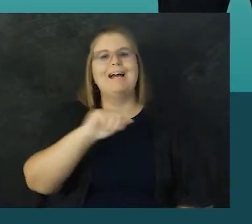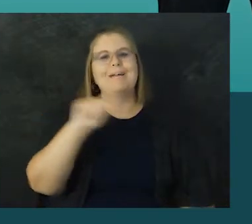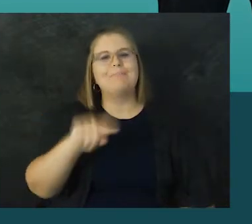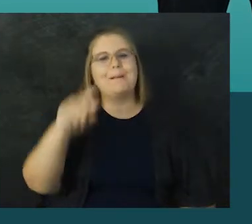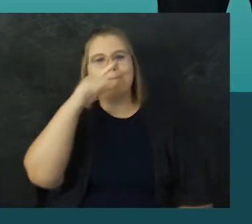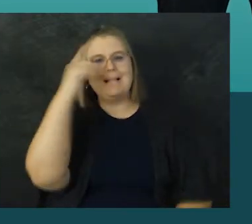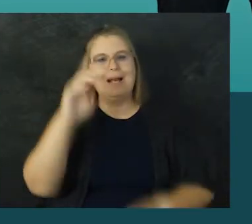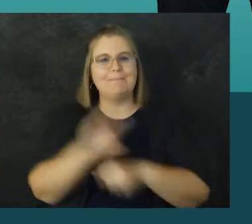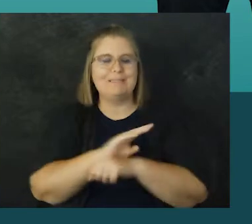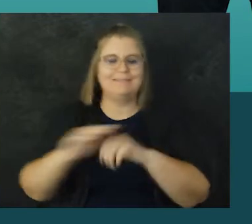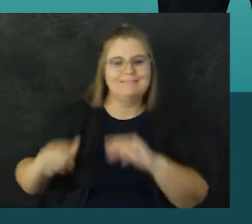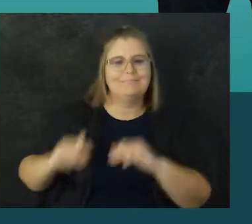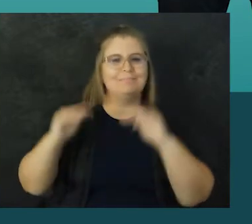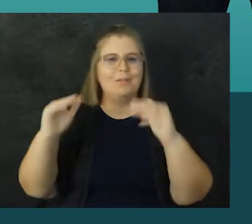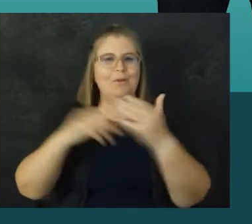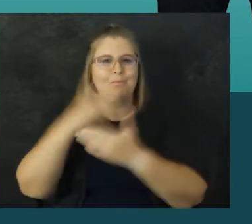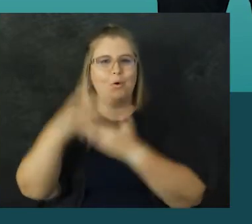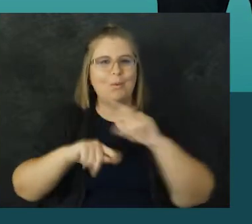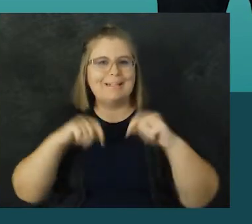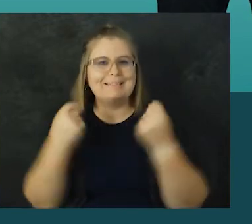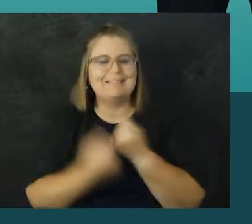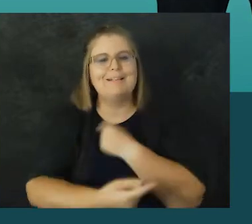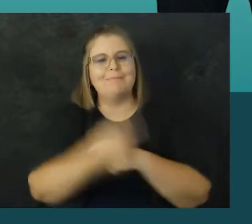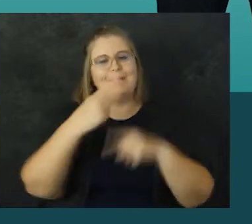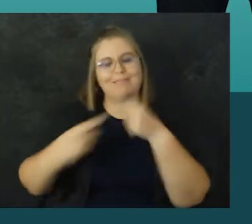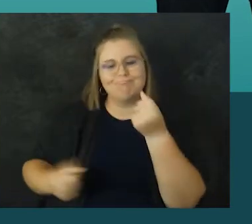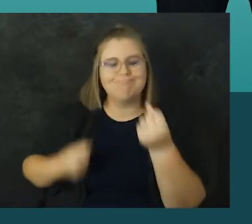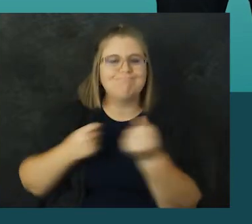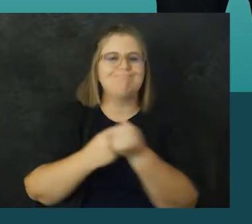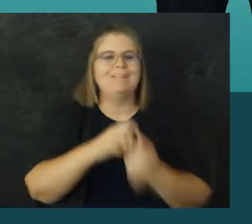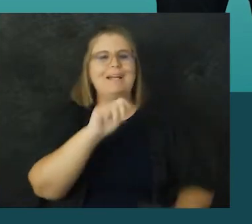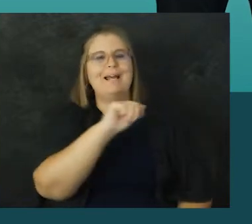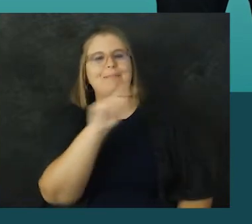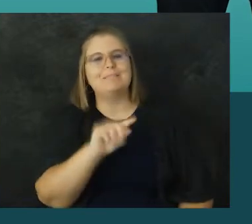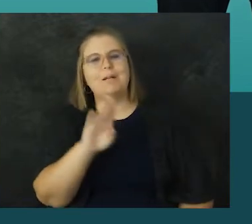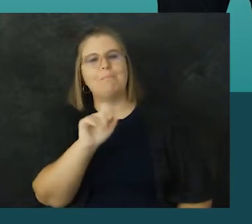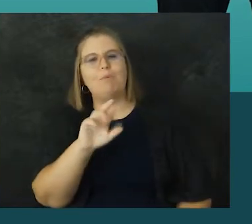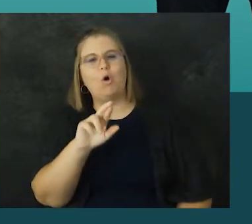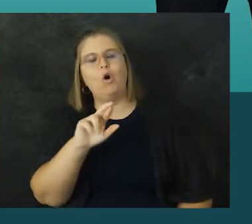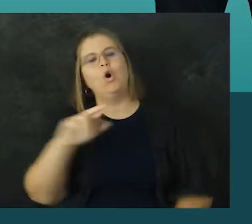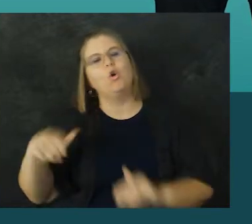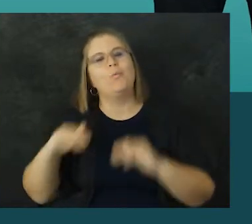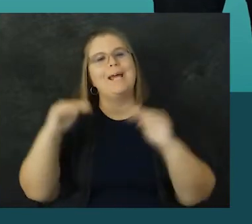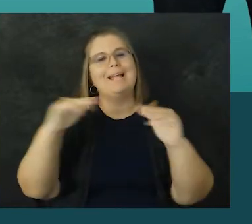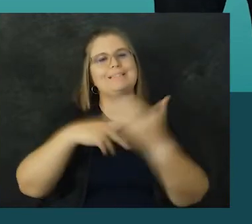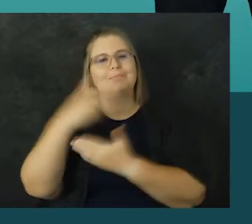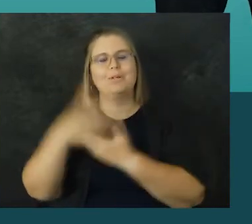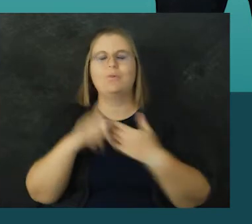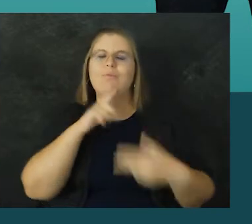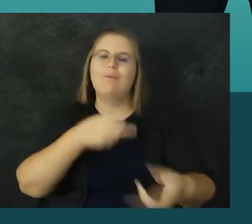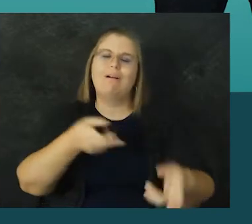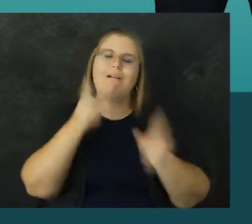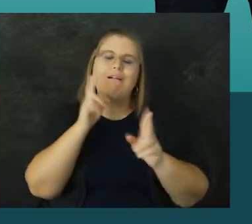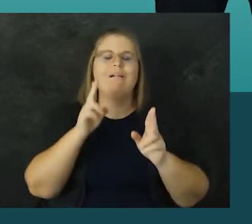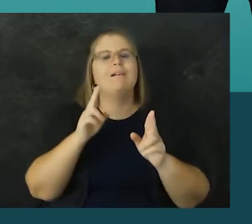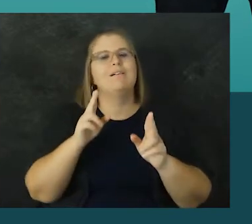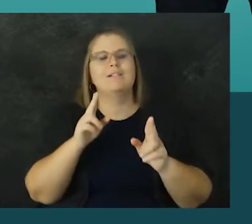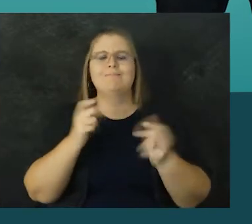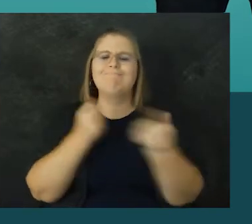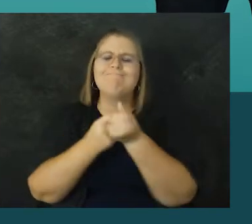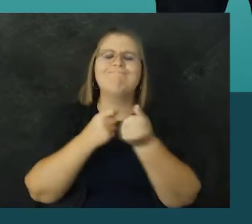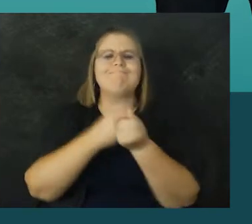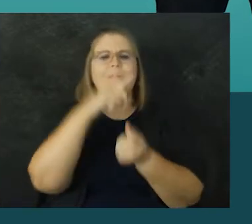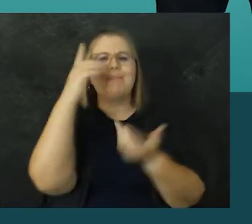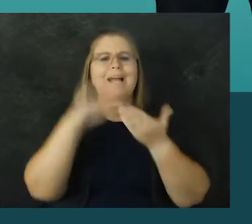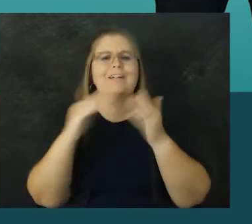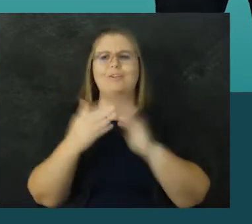as well as an active member of the Amazon Black Business Accelerator Program team and an advocate of Amazon's bar-raising program. It's